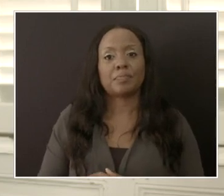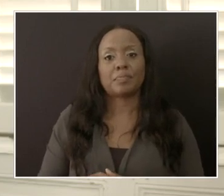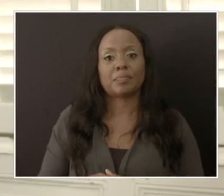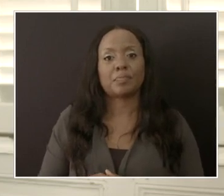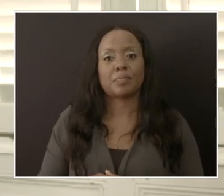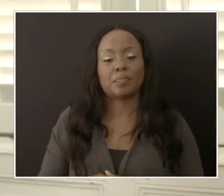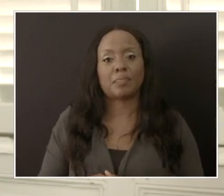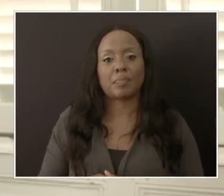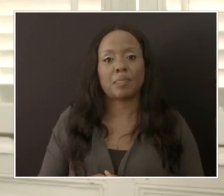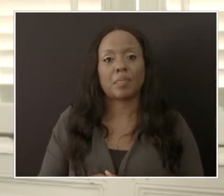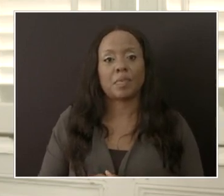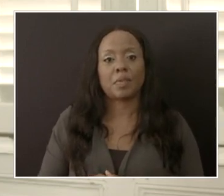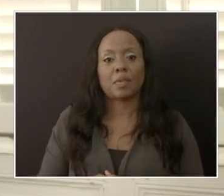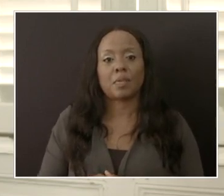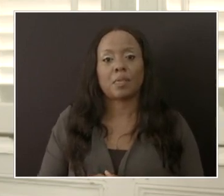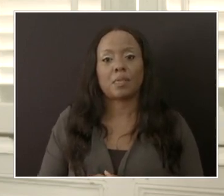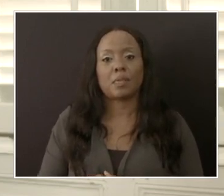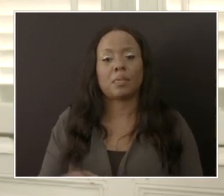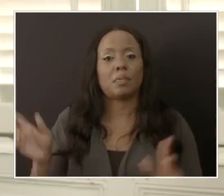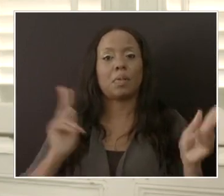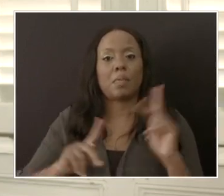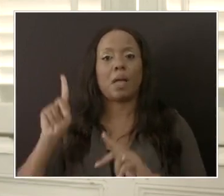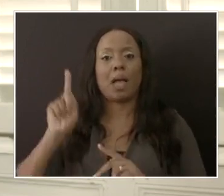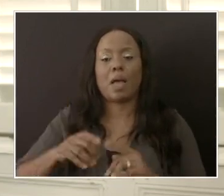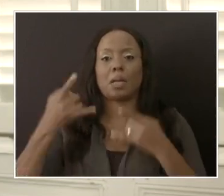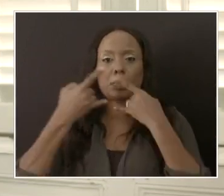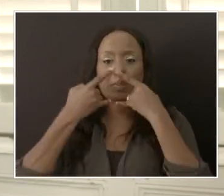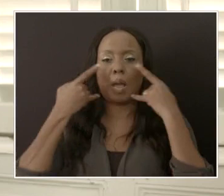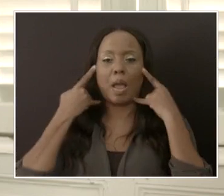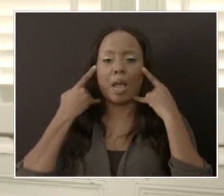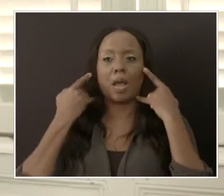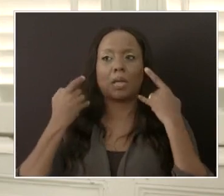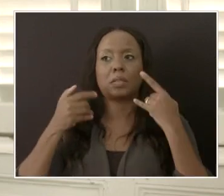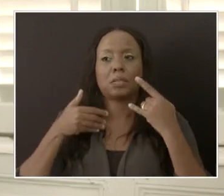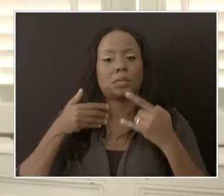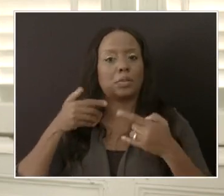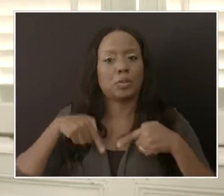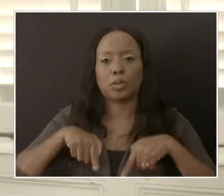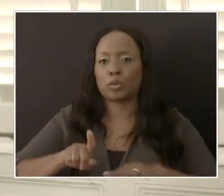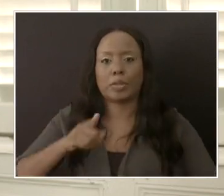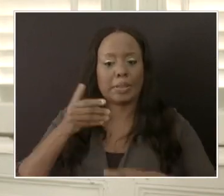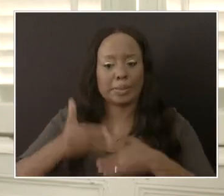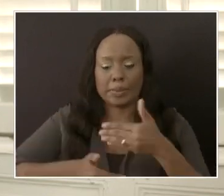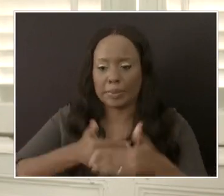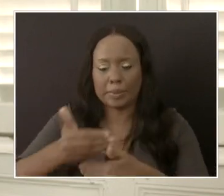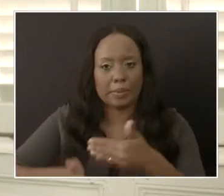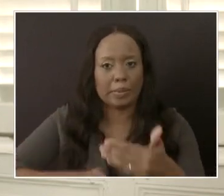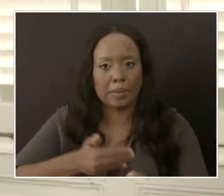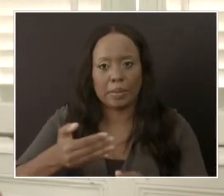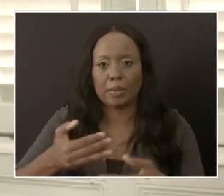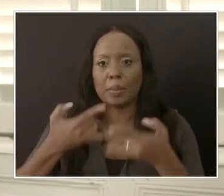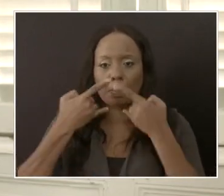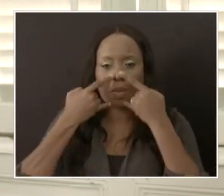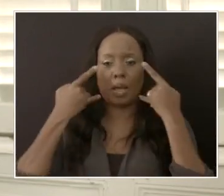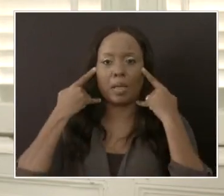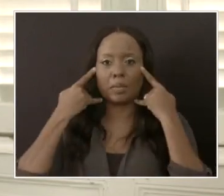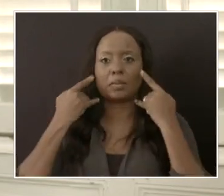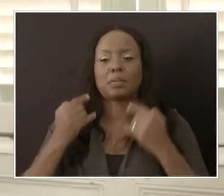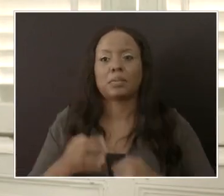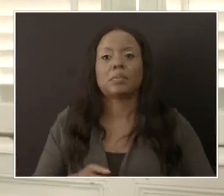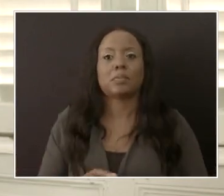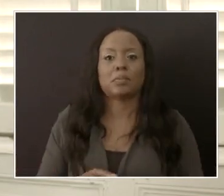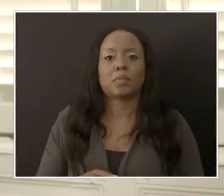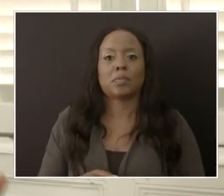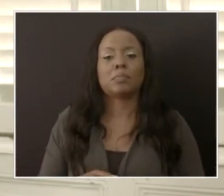persons would have had to wear a mask during the process. Um, this, the, it was relaxed because